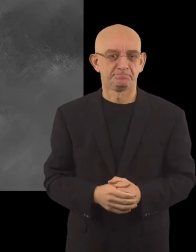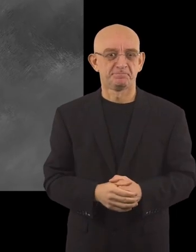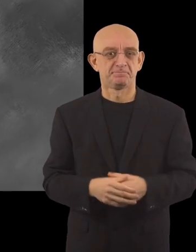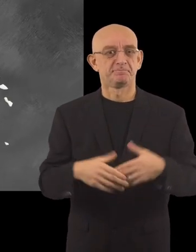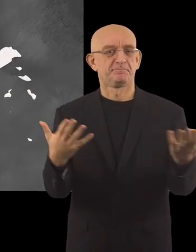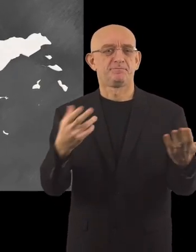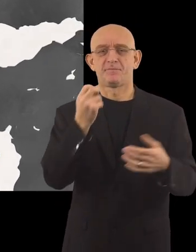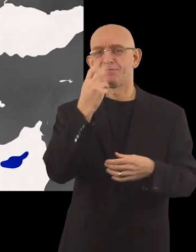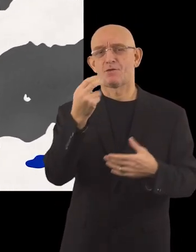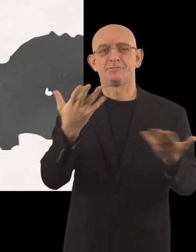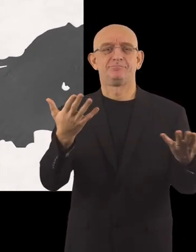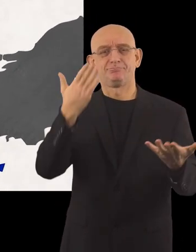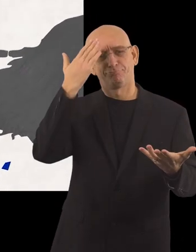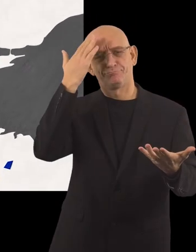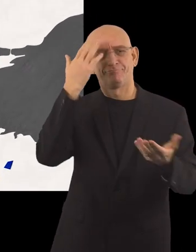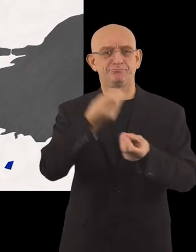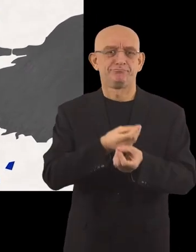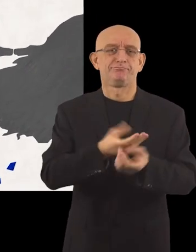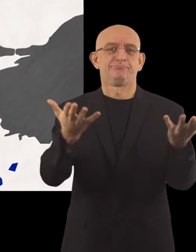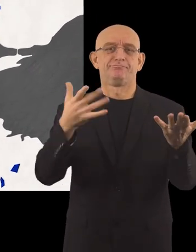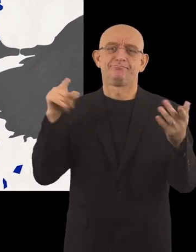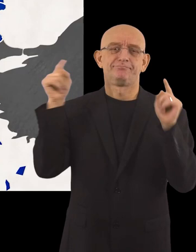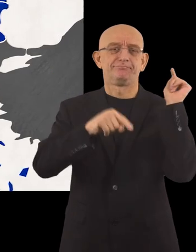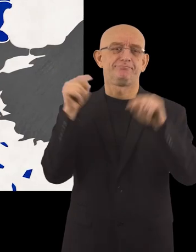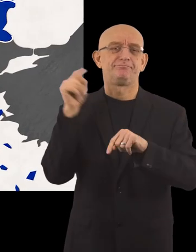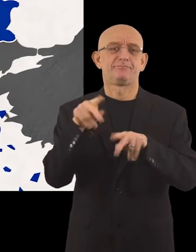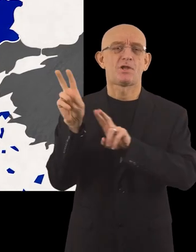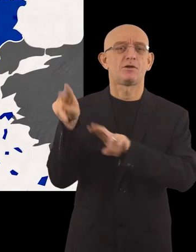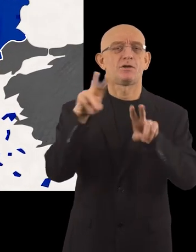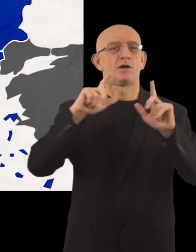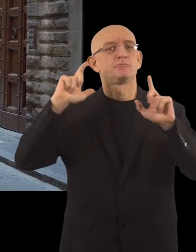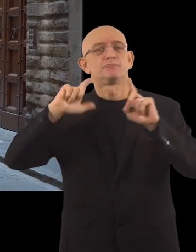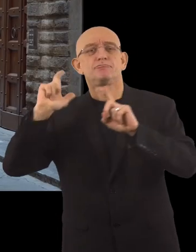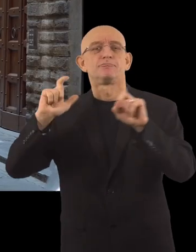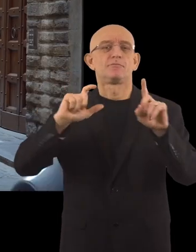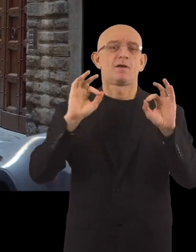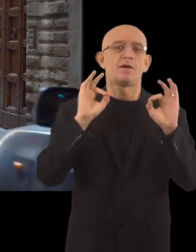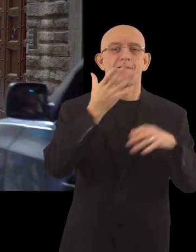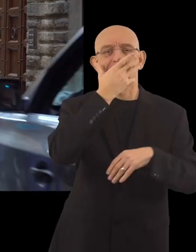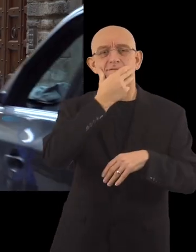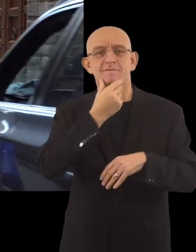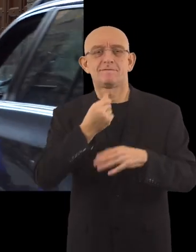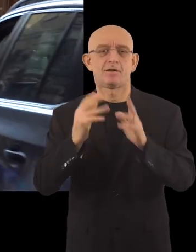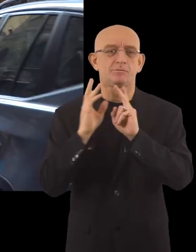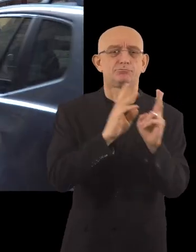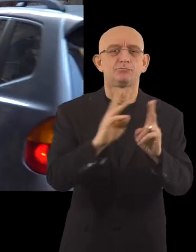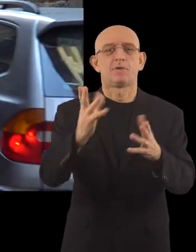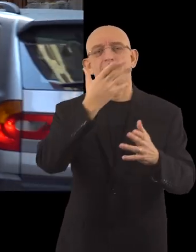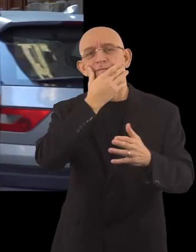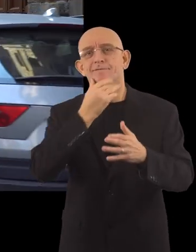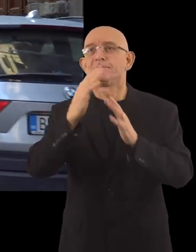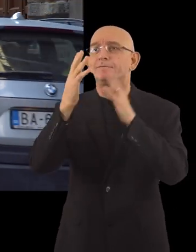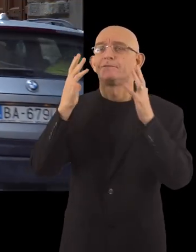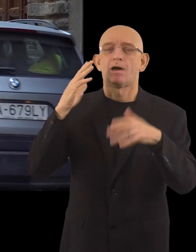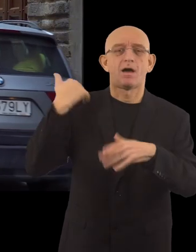Florence is without a doubt one of the most popular tourist destinations in Europe, with its narrow streets and ancient